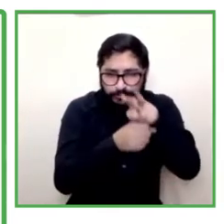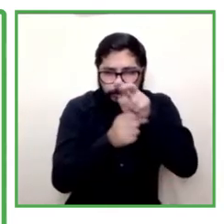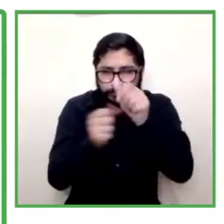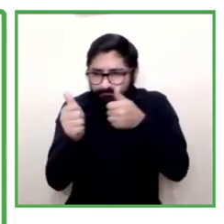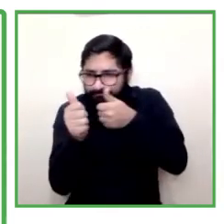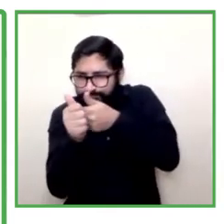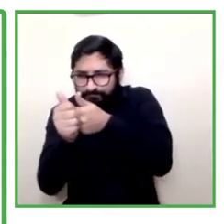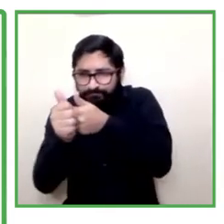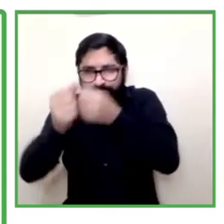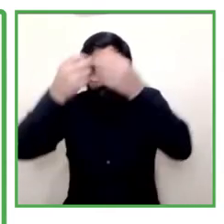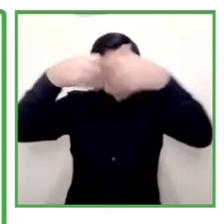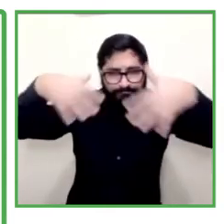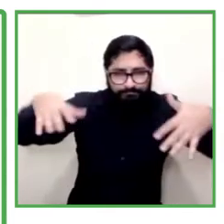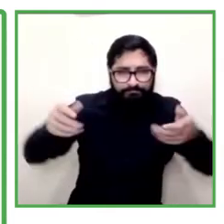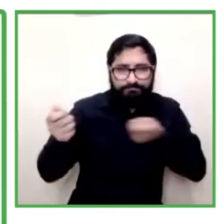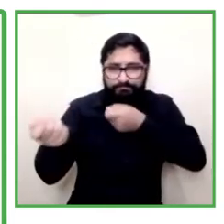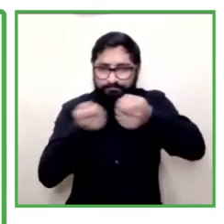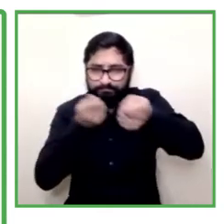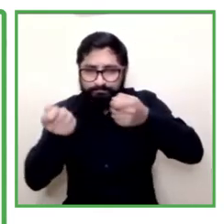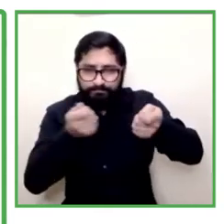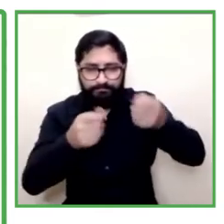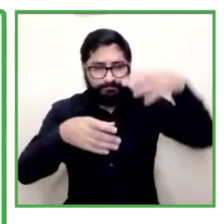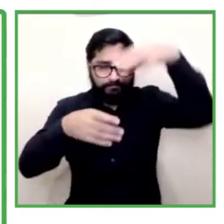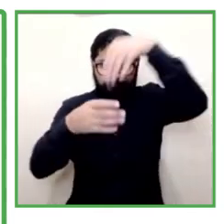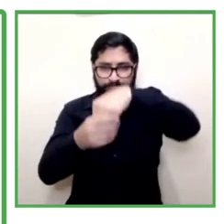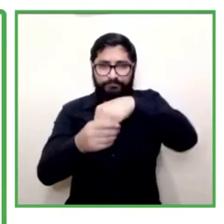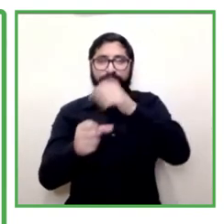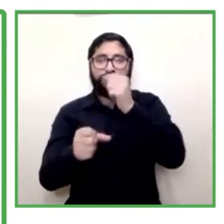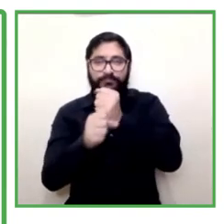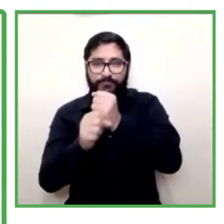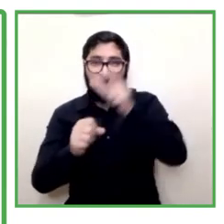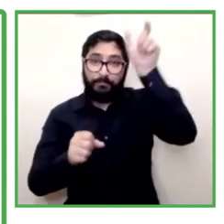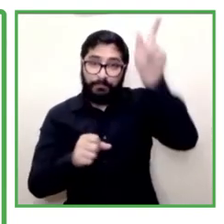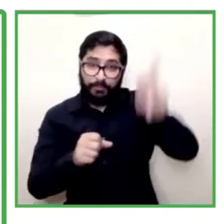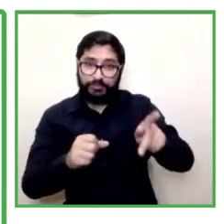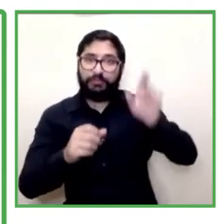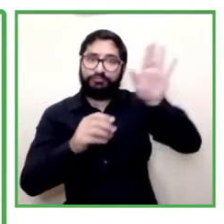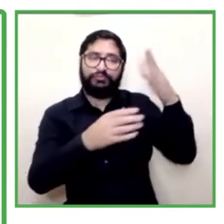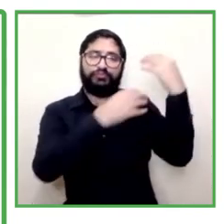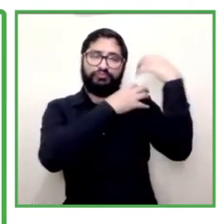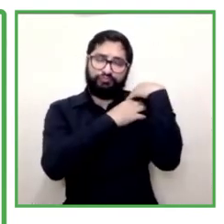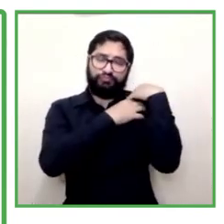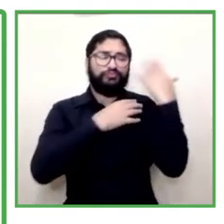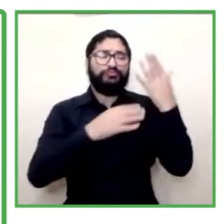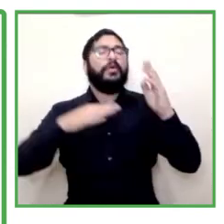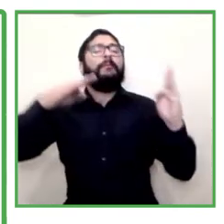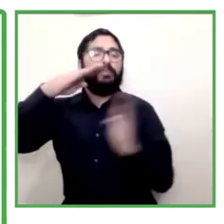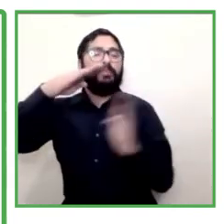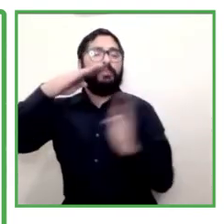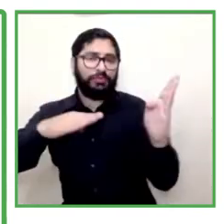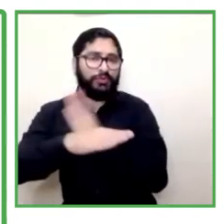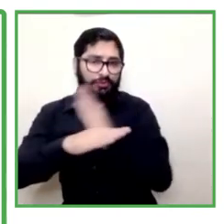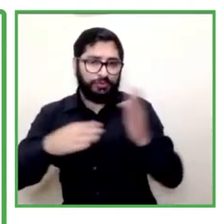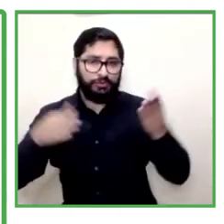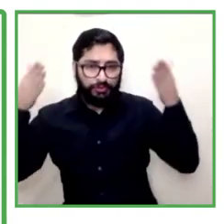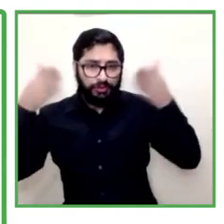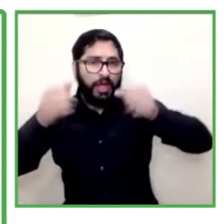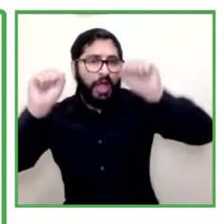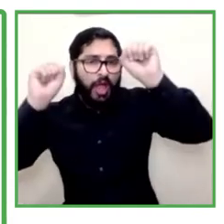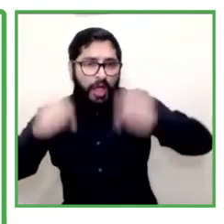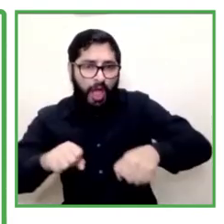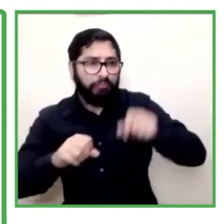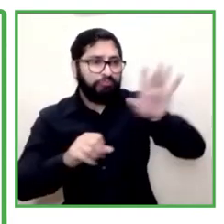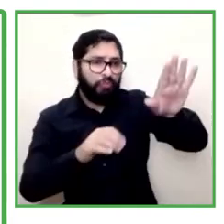through which business men can contact our applicants